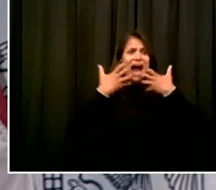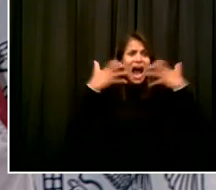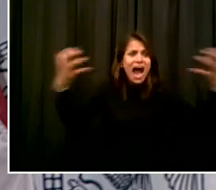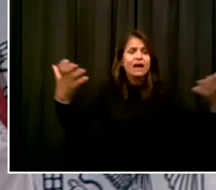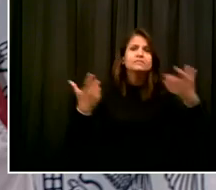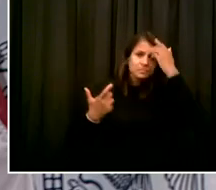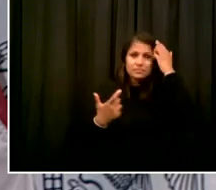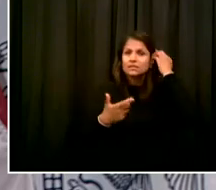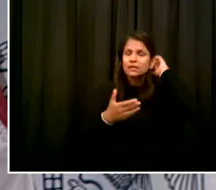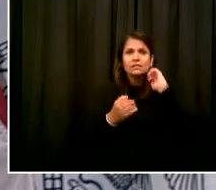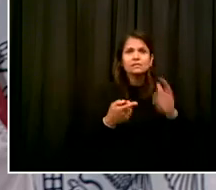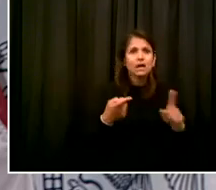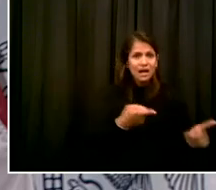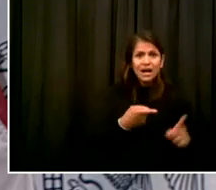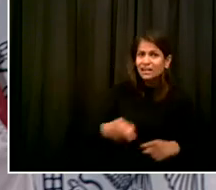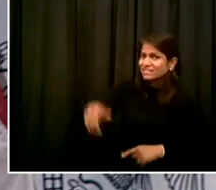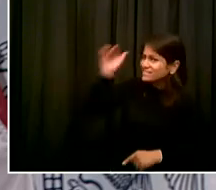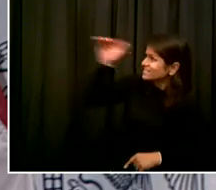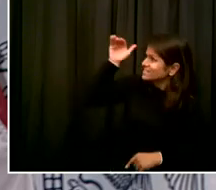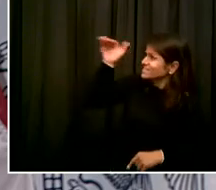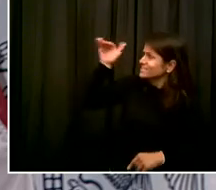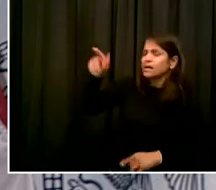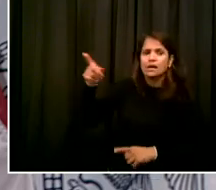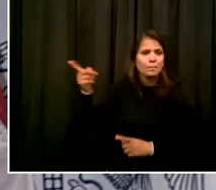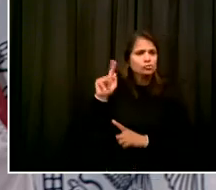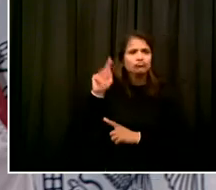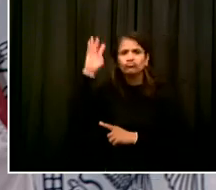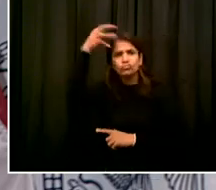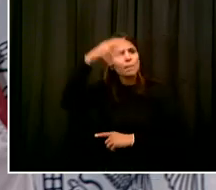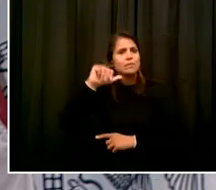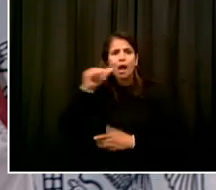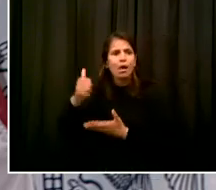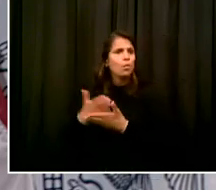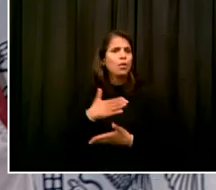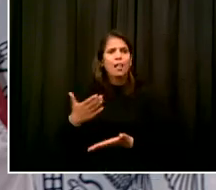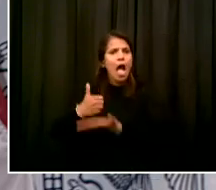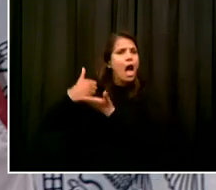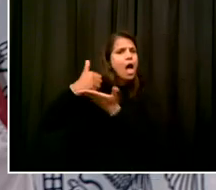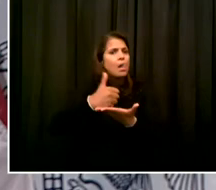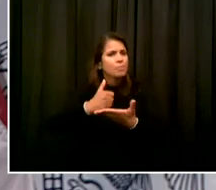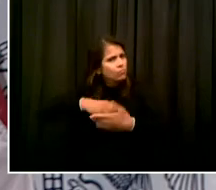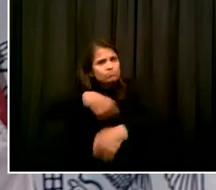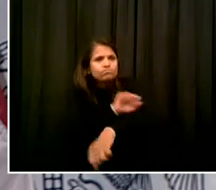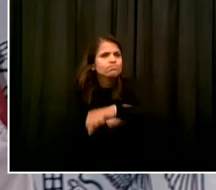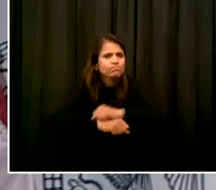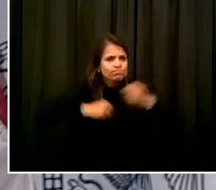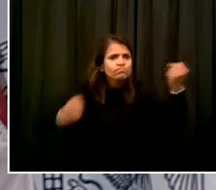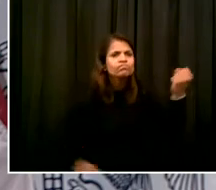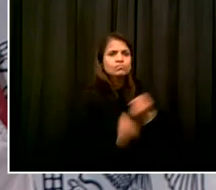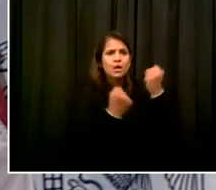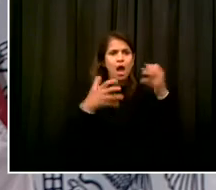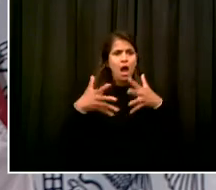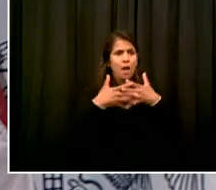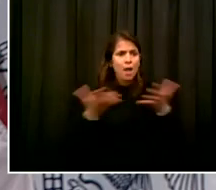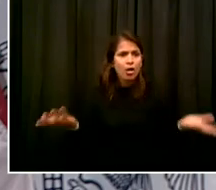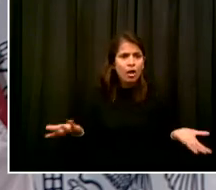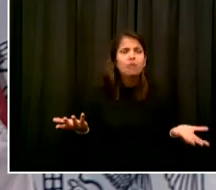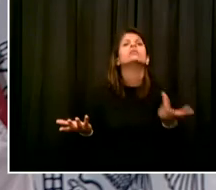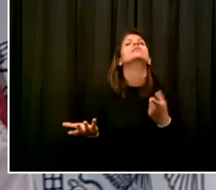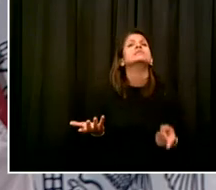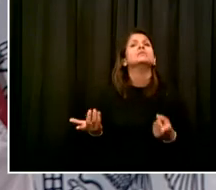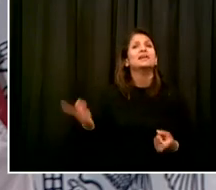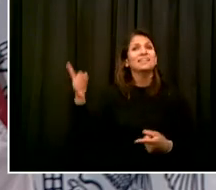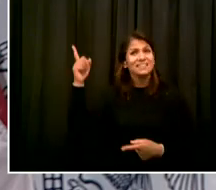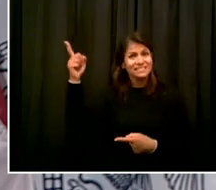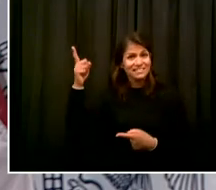to. It was a very, very conscious choice. It didn't have anything to do with whether I was nice to them or not. They, for the entire country, chose not to